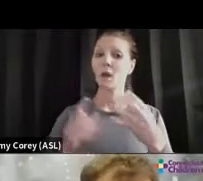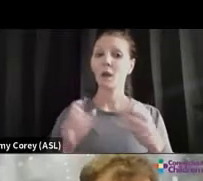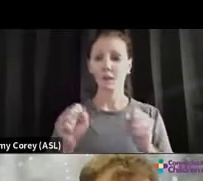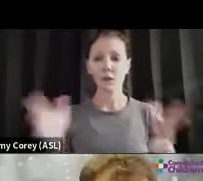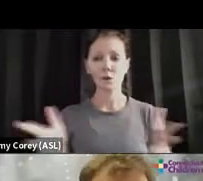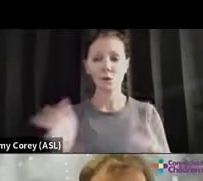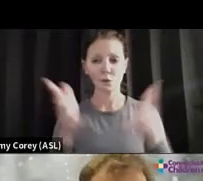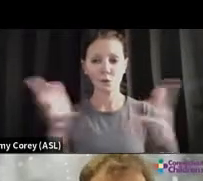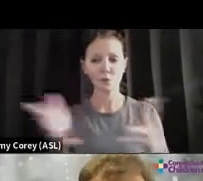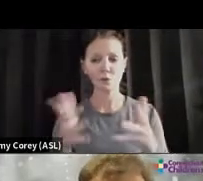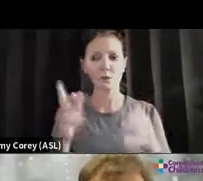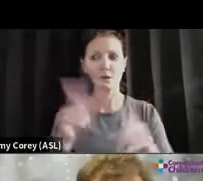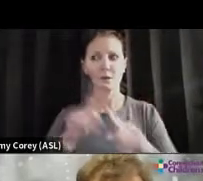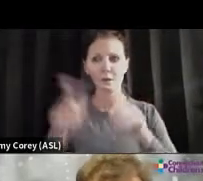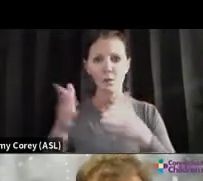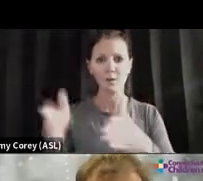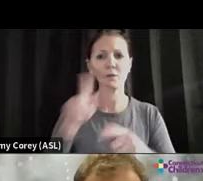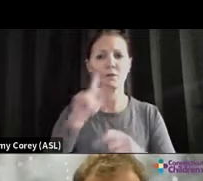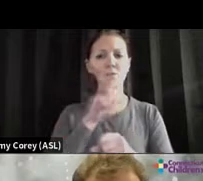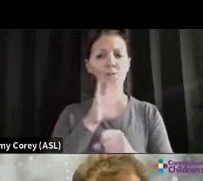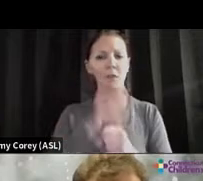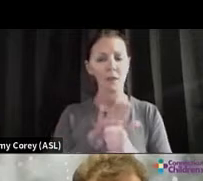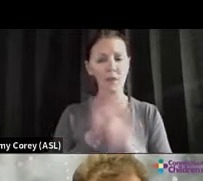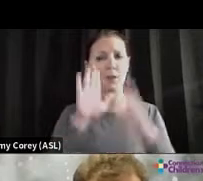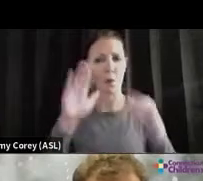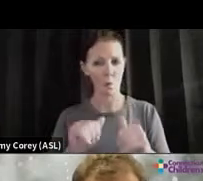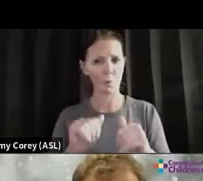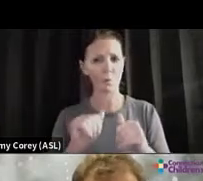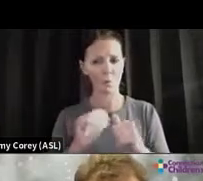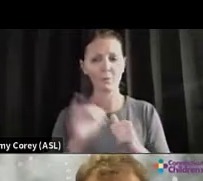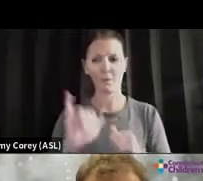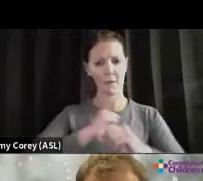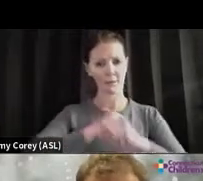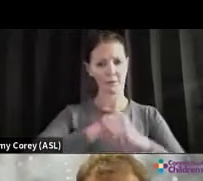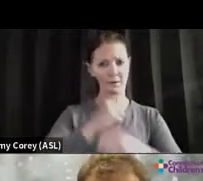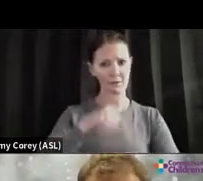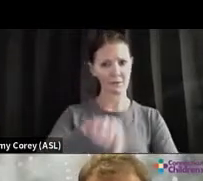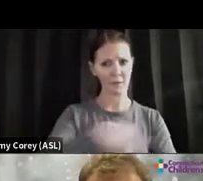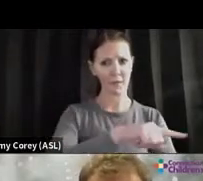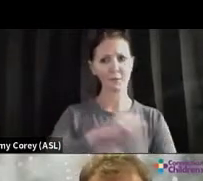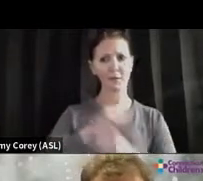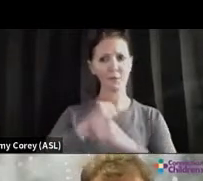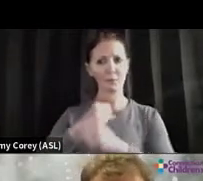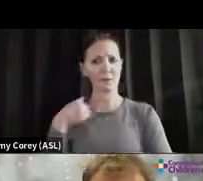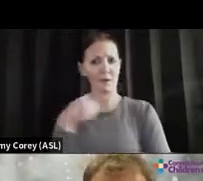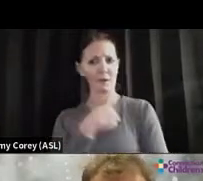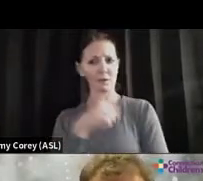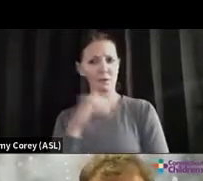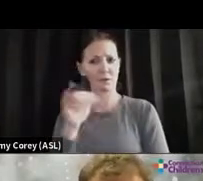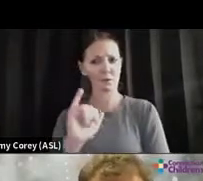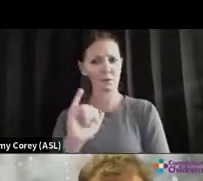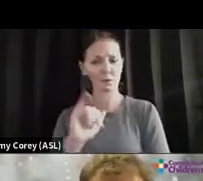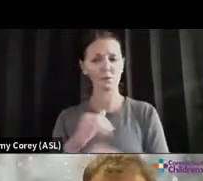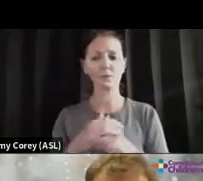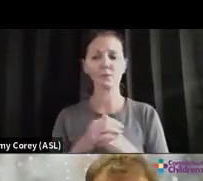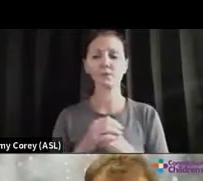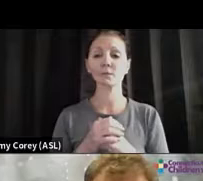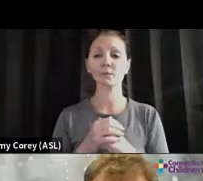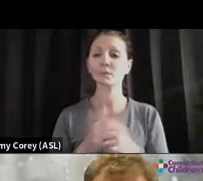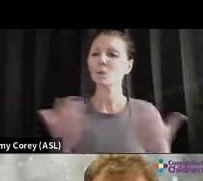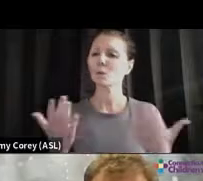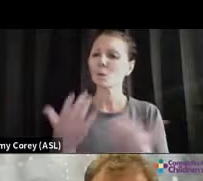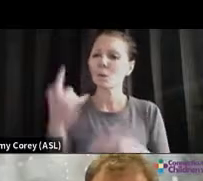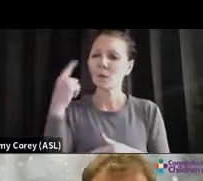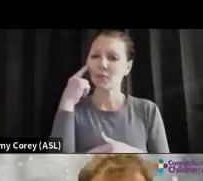kids and for us. Okay, what are things that we need to think about? Well, some kids are a little bit more vulnerable. Think about your child.